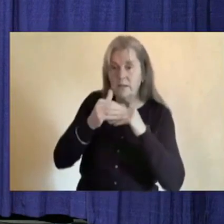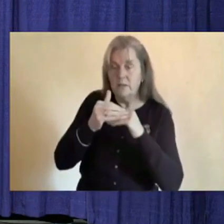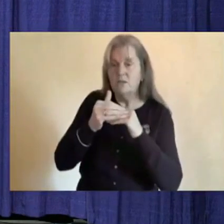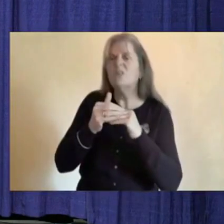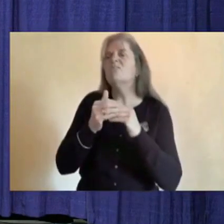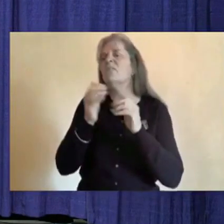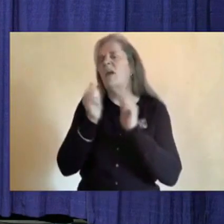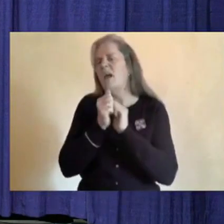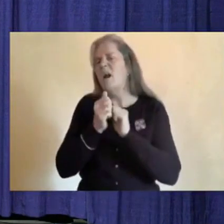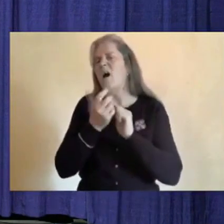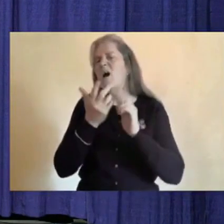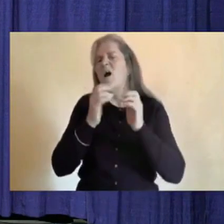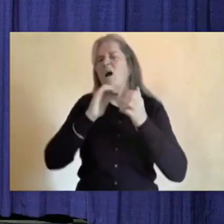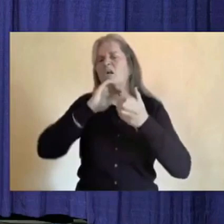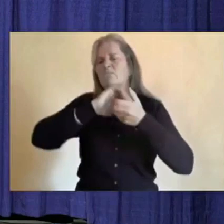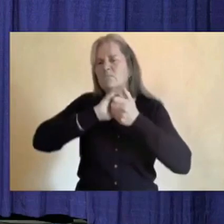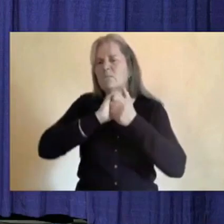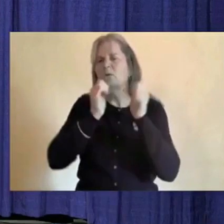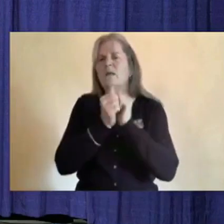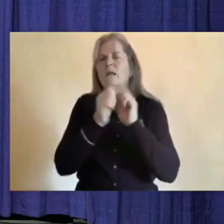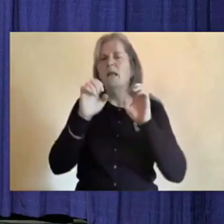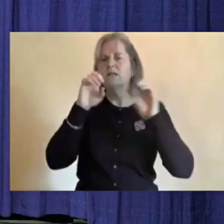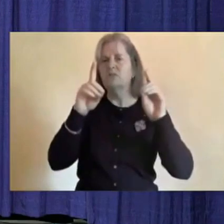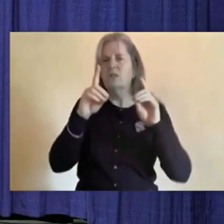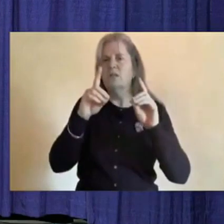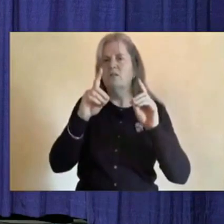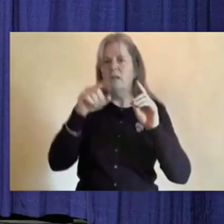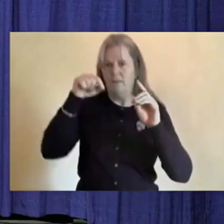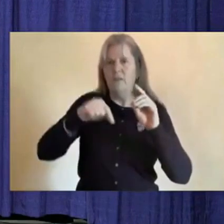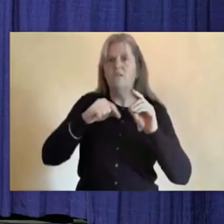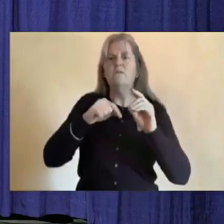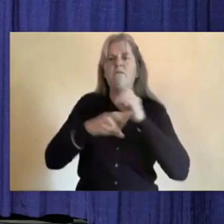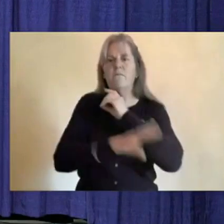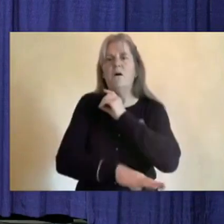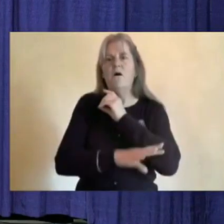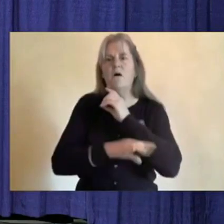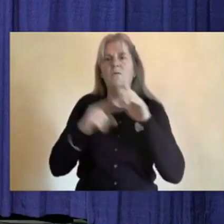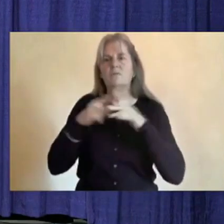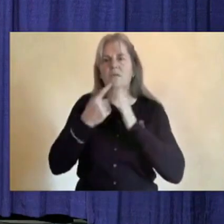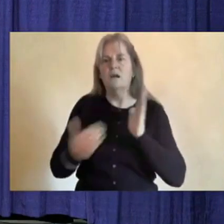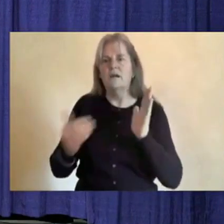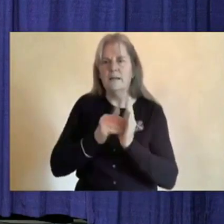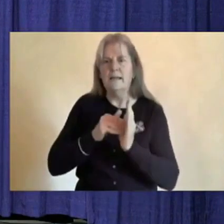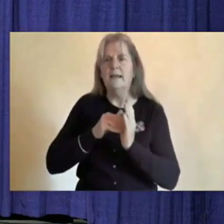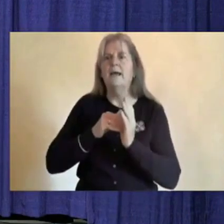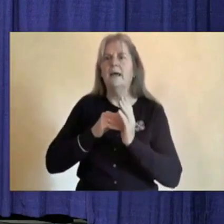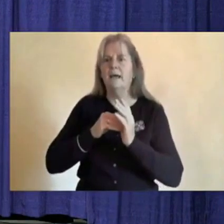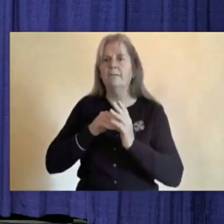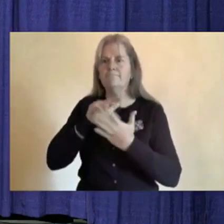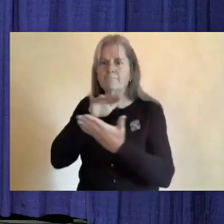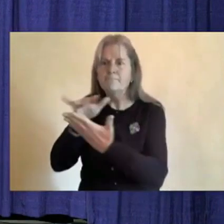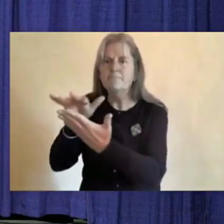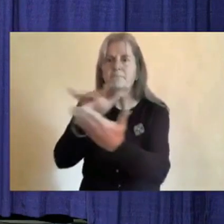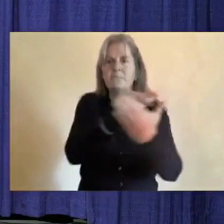these opportunities for this fall. These opportunities include an online tool to help